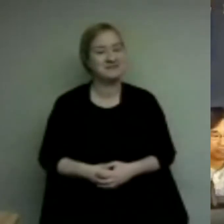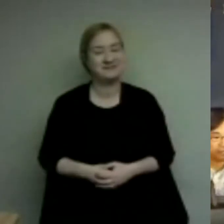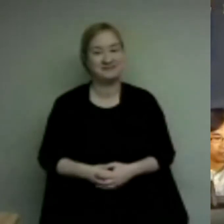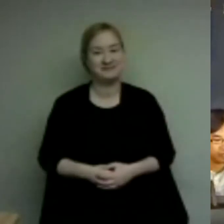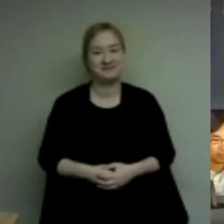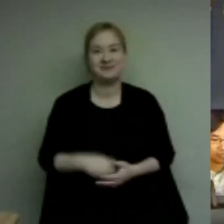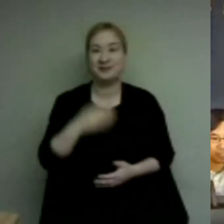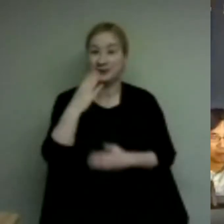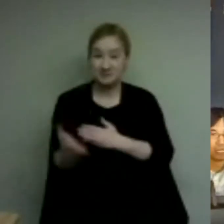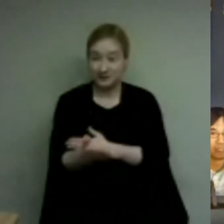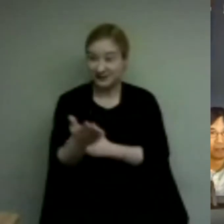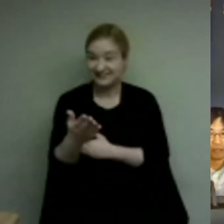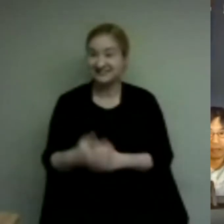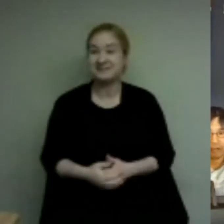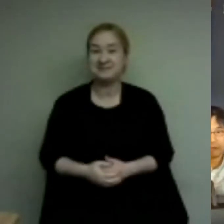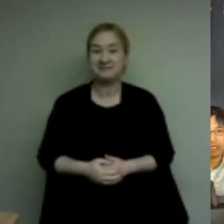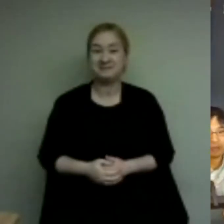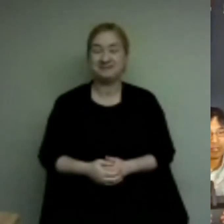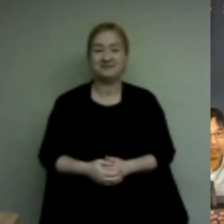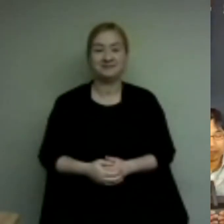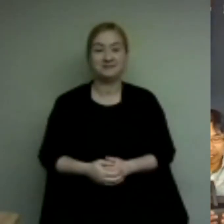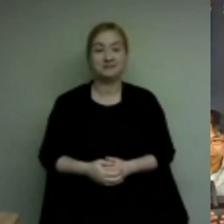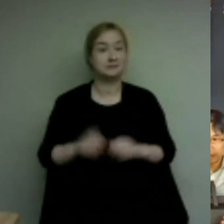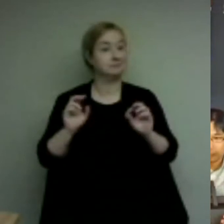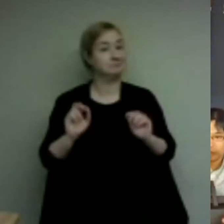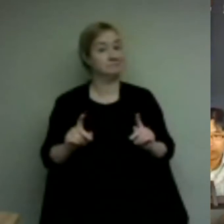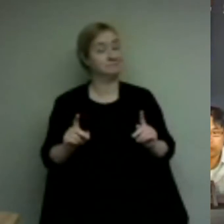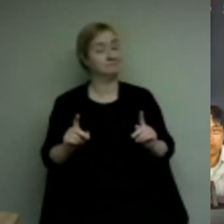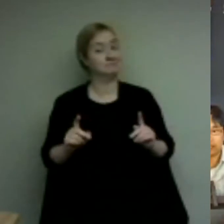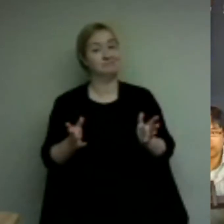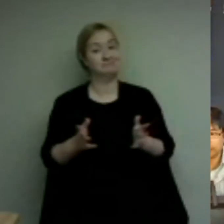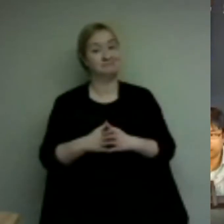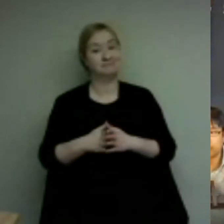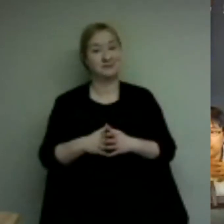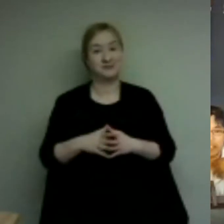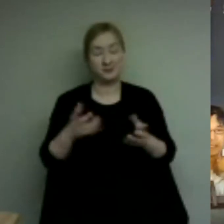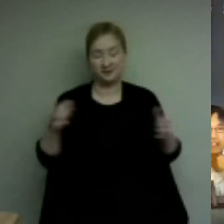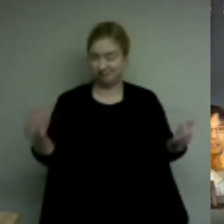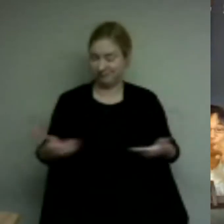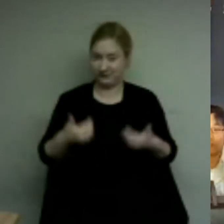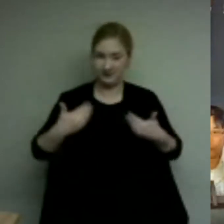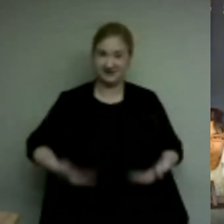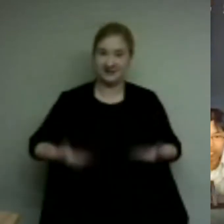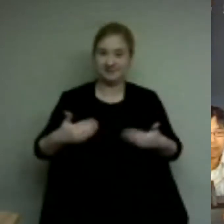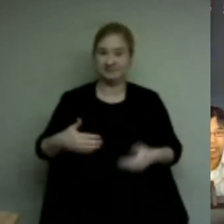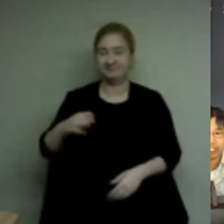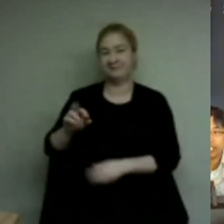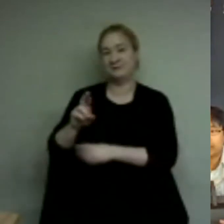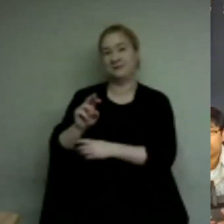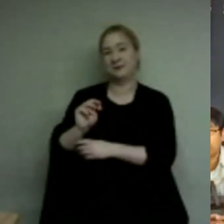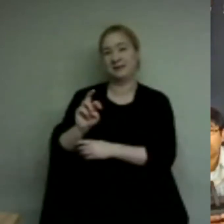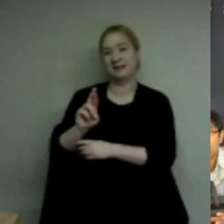you good morning all right so yeah we just wanted to uh to introduce ourselves my name is ramir diaz and i'm the